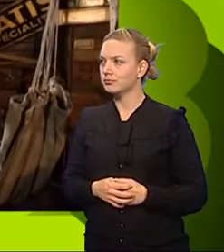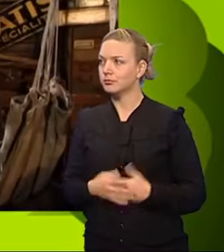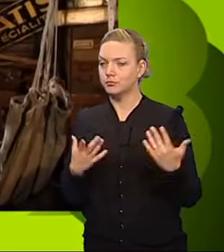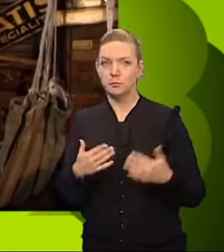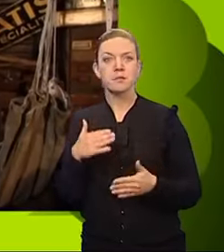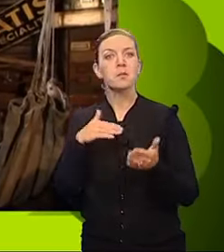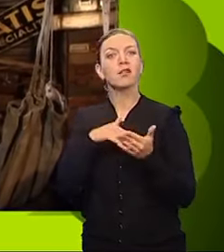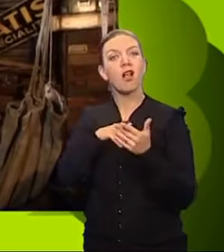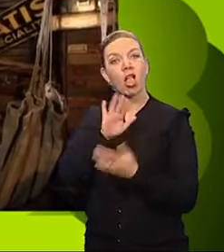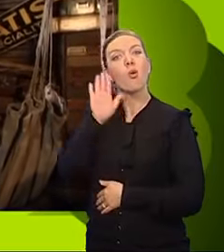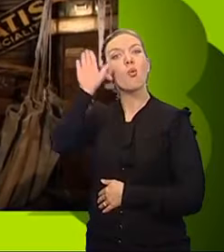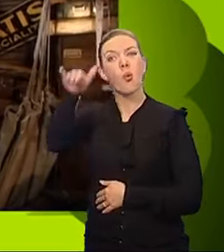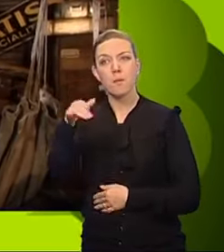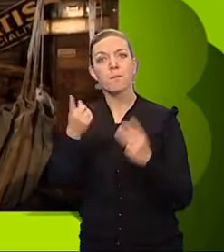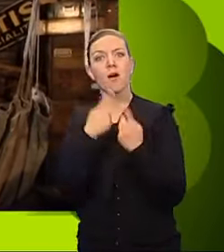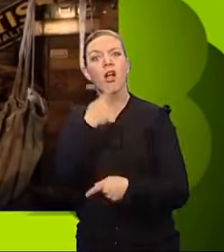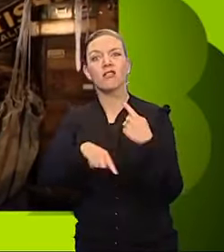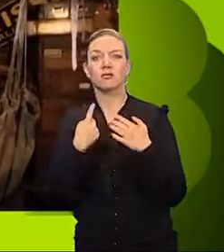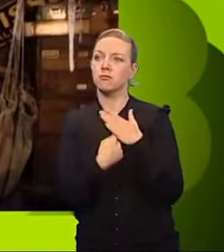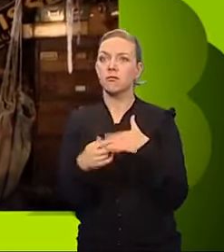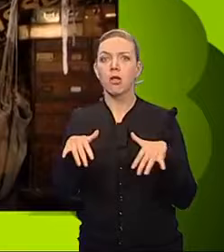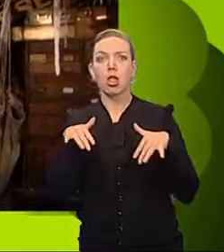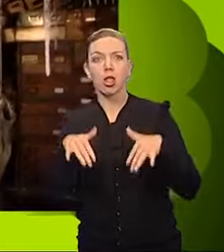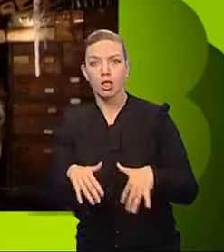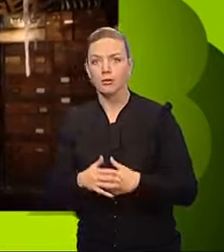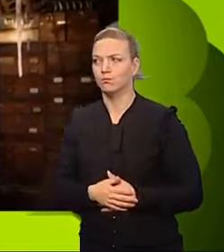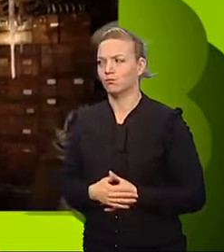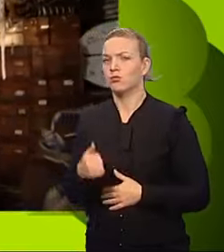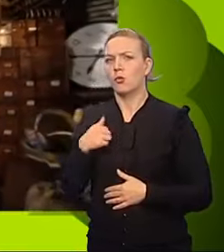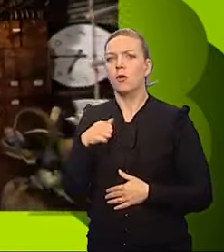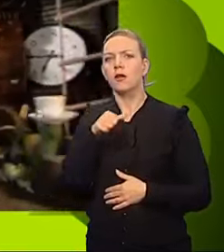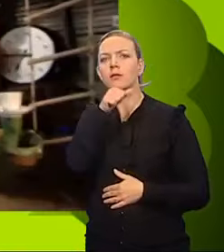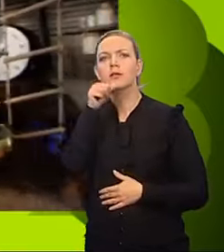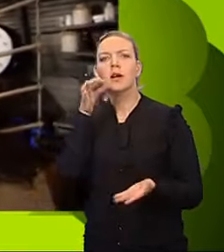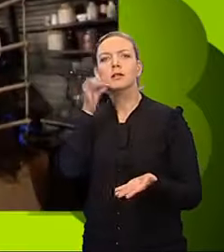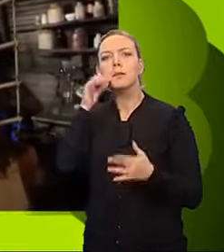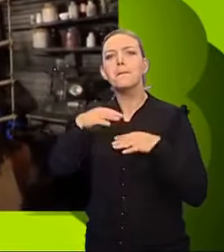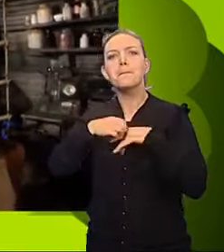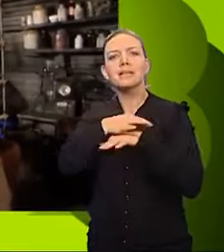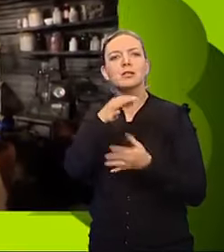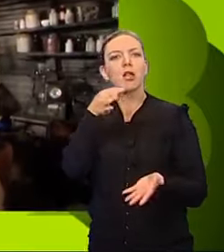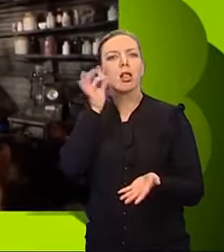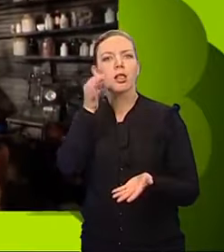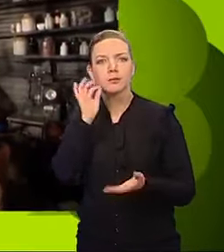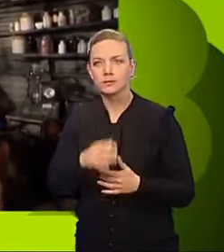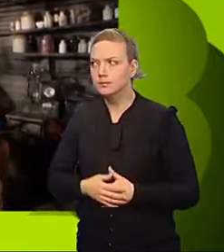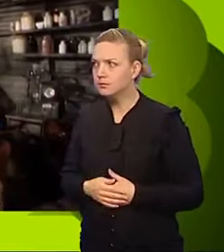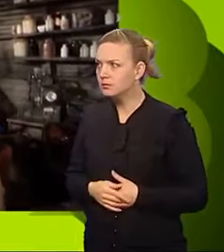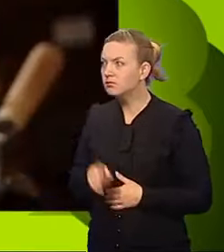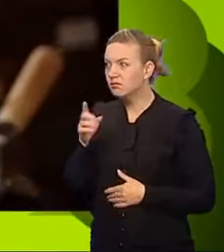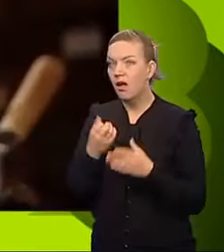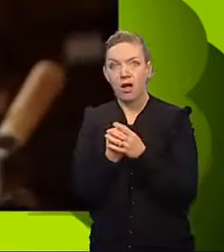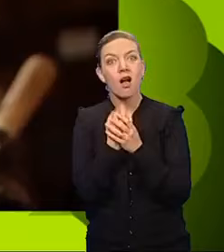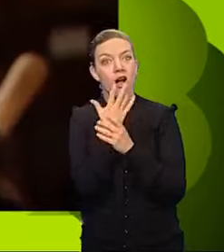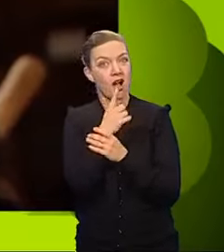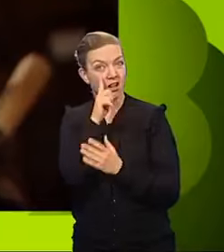Marcel's back home, the others all alone. Now, how about a nice cup of Beetle Brew? See, my plant grew into